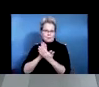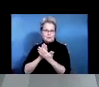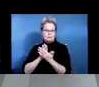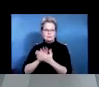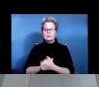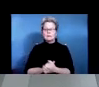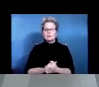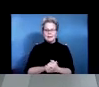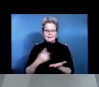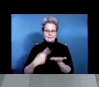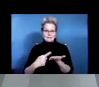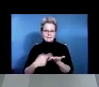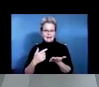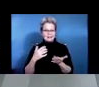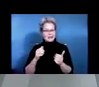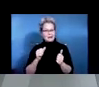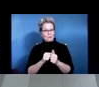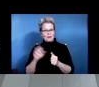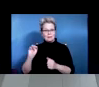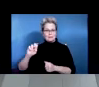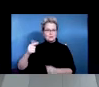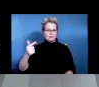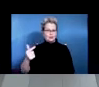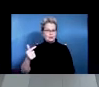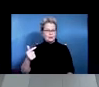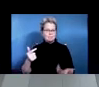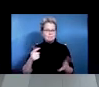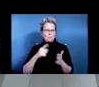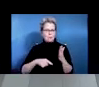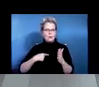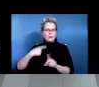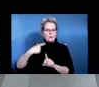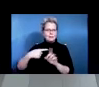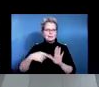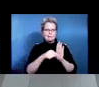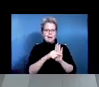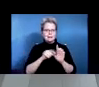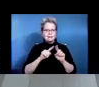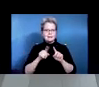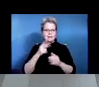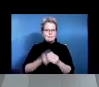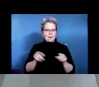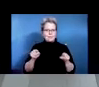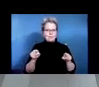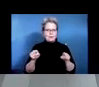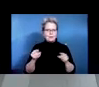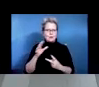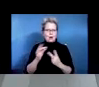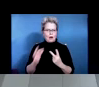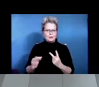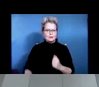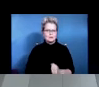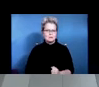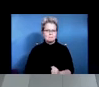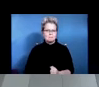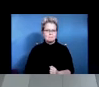client what are the pros and cons and potential barriers of having either of those two uh work positions available to you um